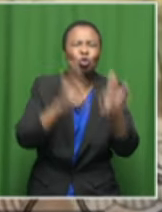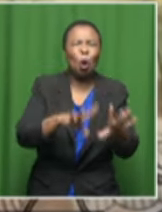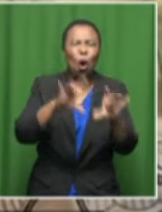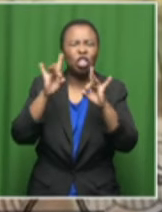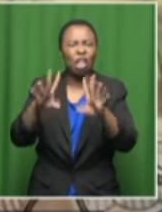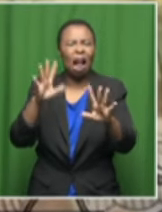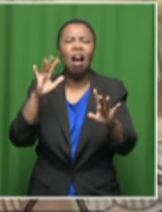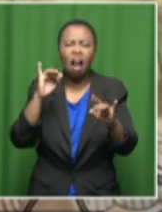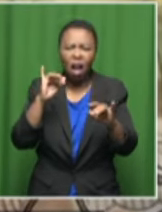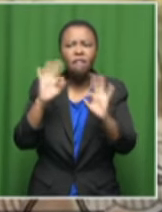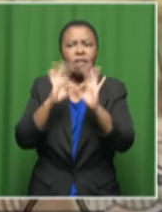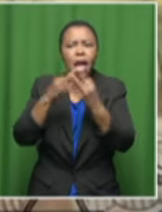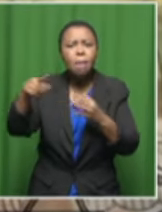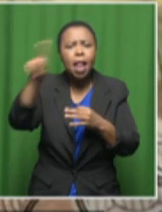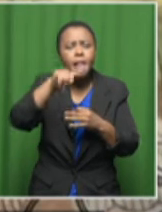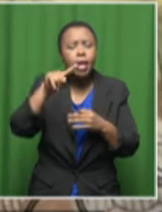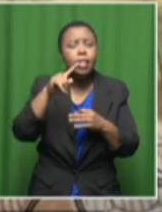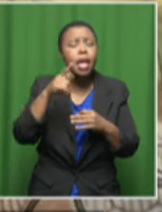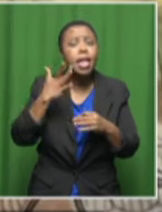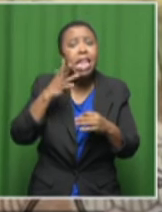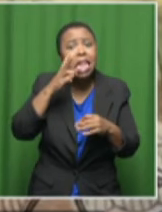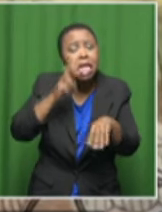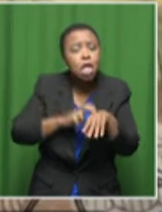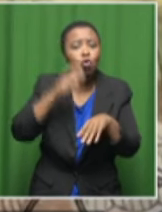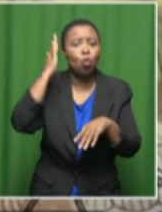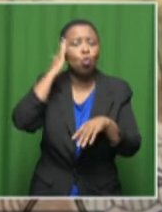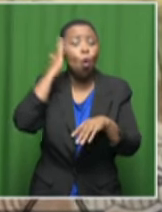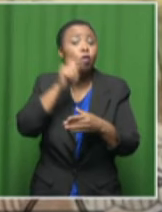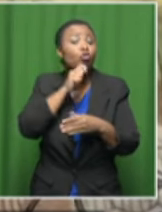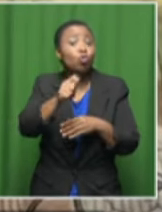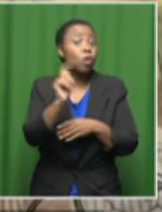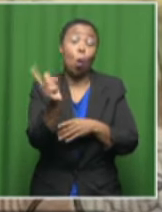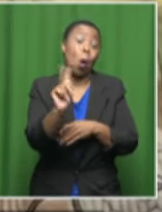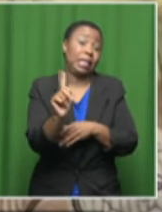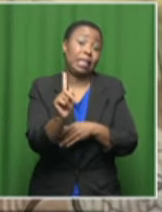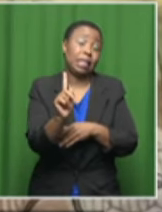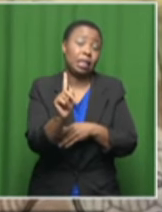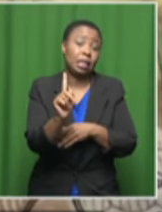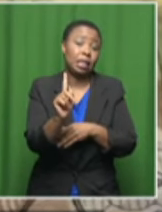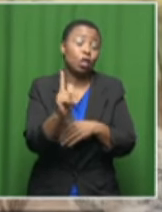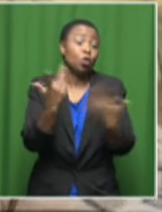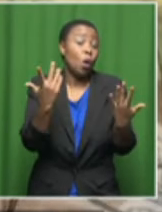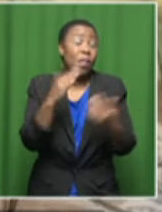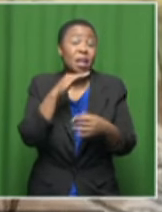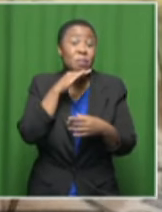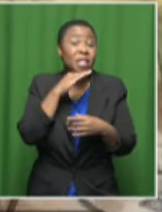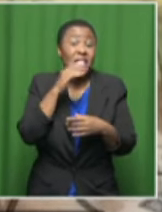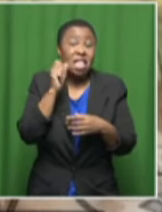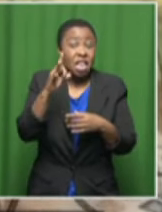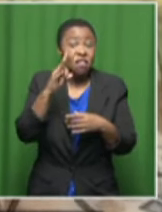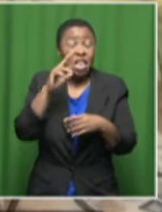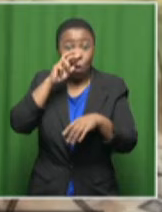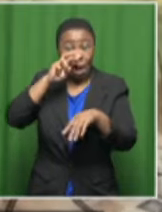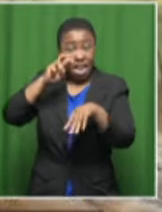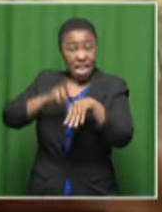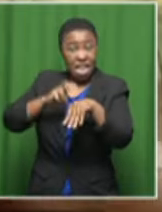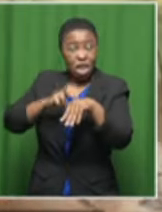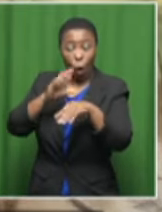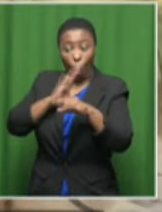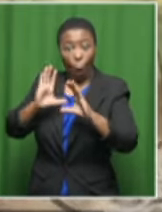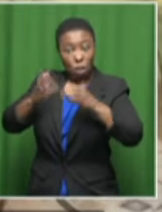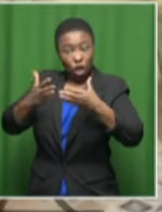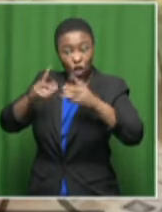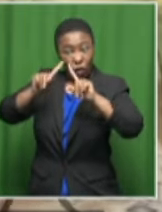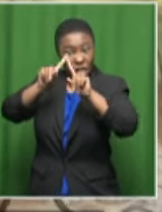families are entitled to know what the truth is. And if it means there must be another commission of inquiry just